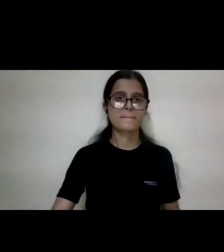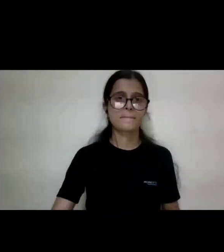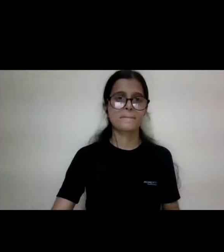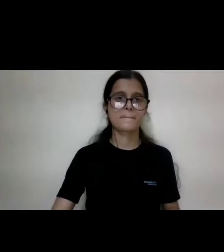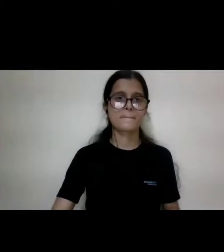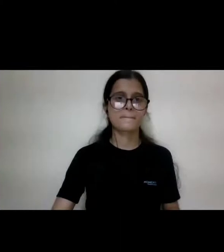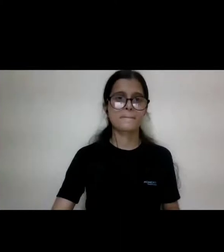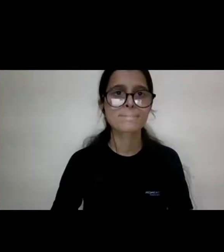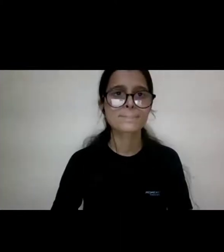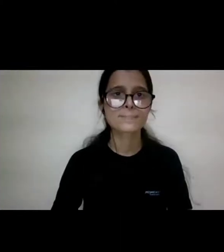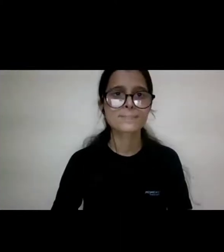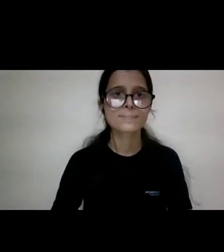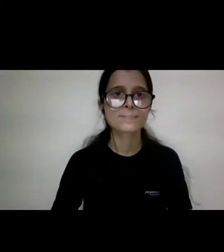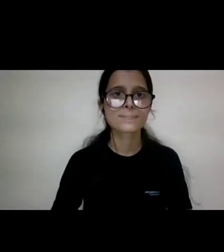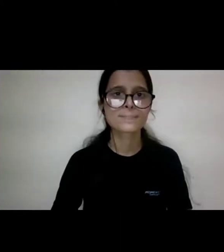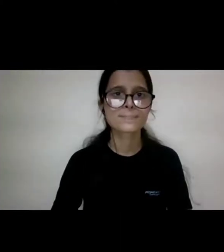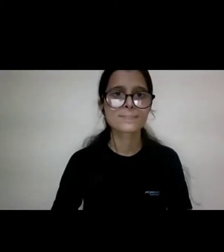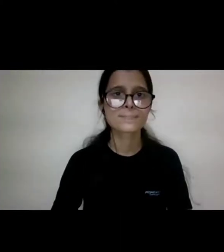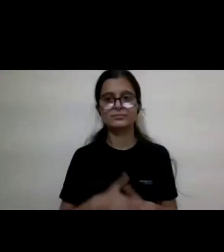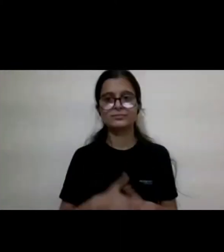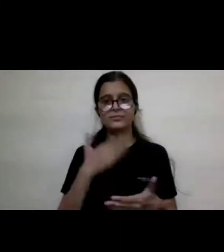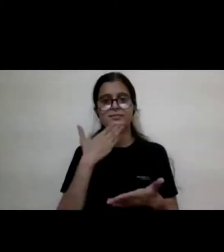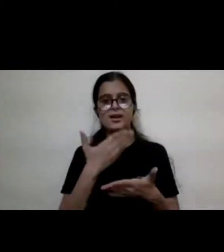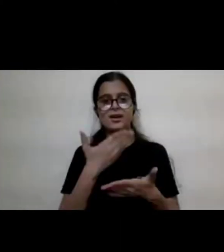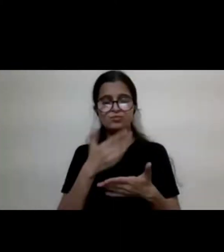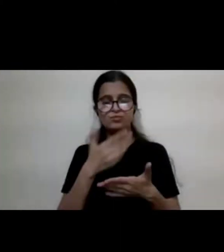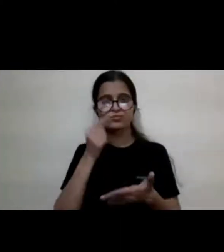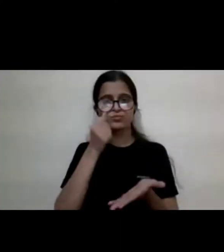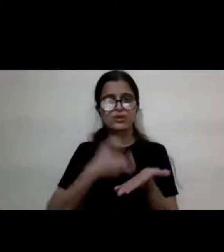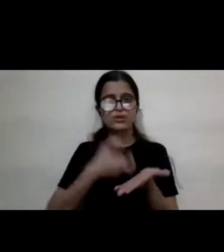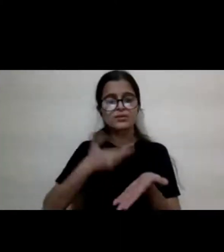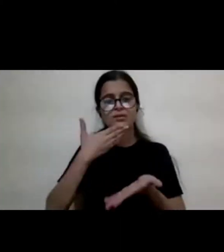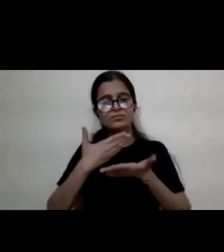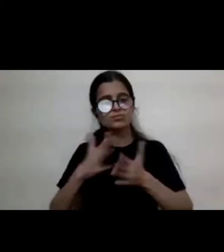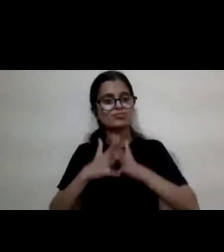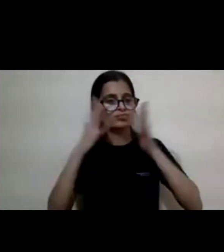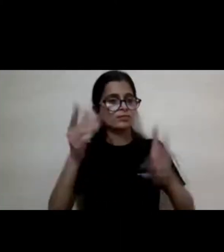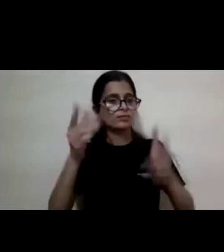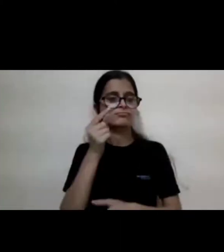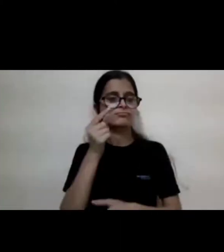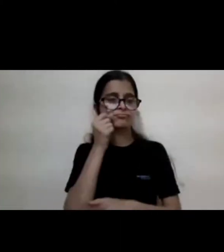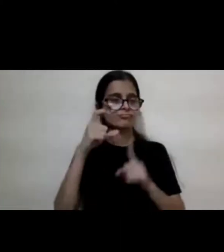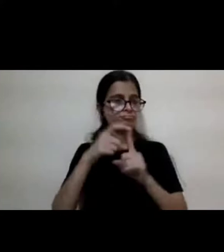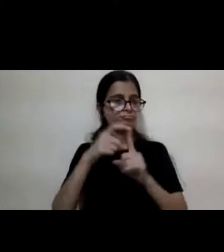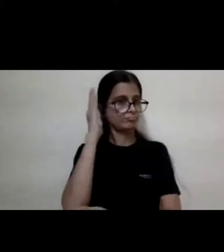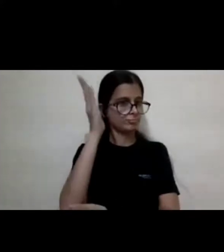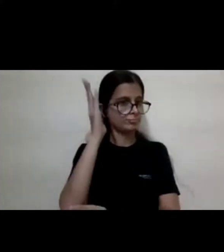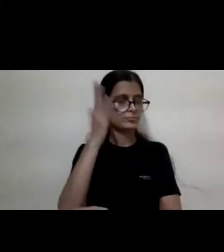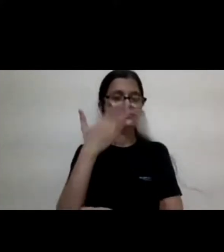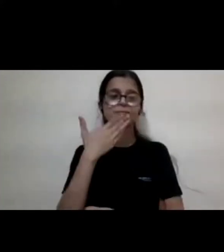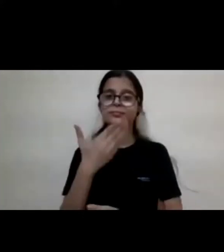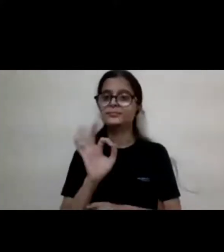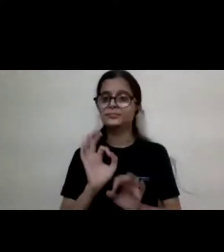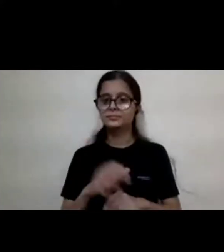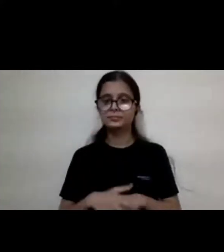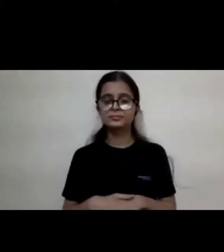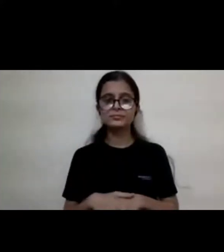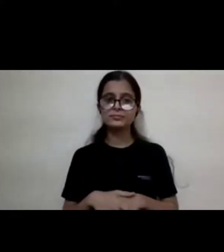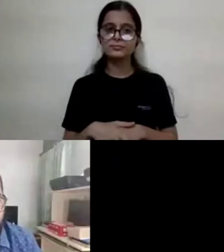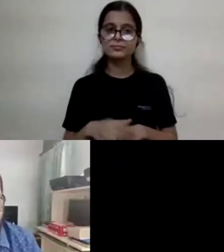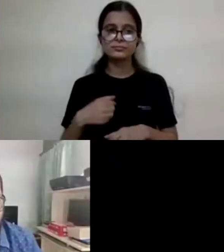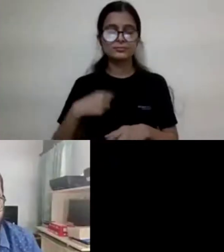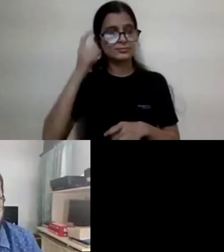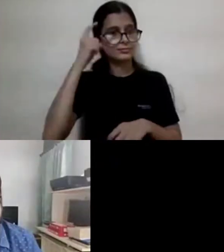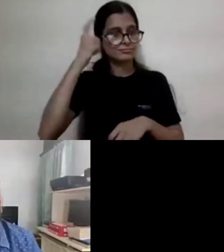Thank you, uh, professor Davis. Thank you so much. I think, uh, I think I will not spend a lot of time and going